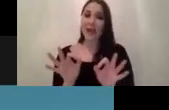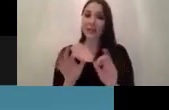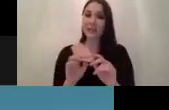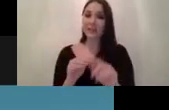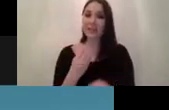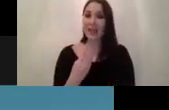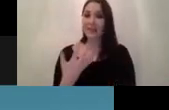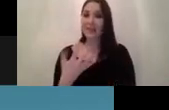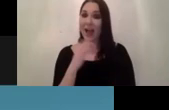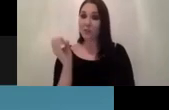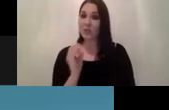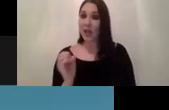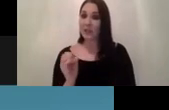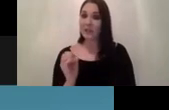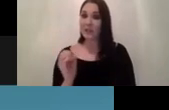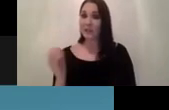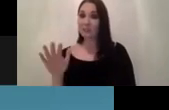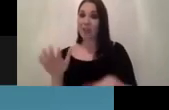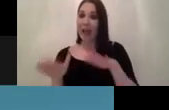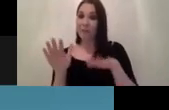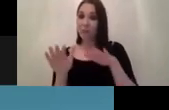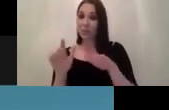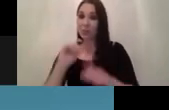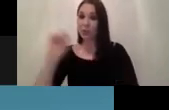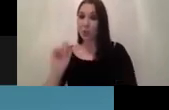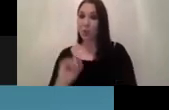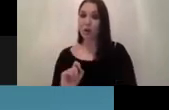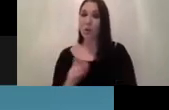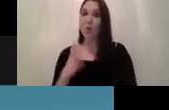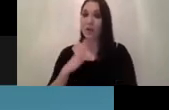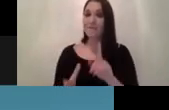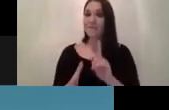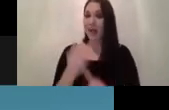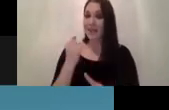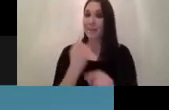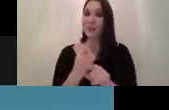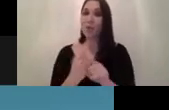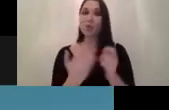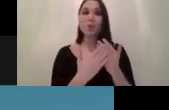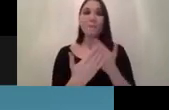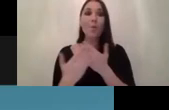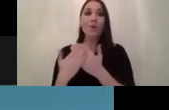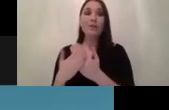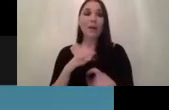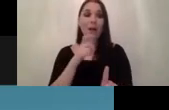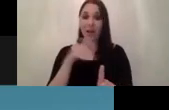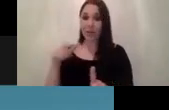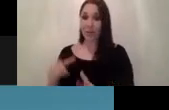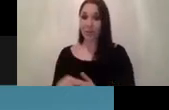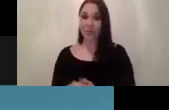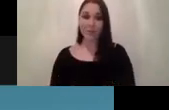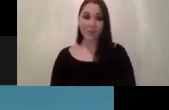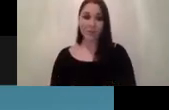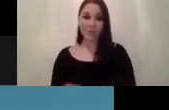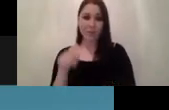percent average precision score that we would have to find out by talking to more customers actually and you see here